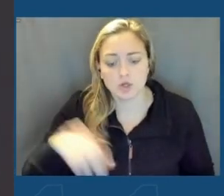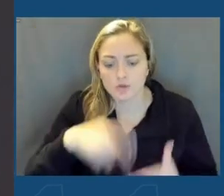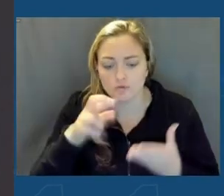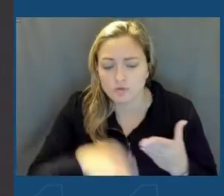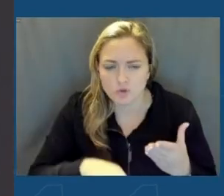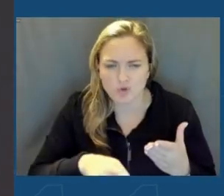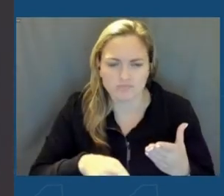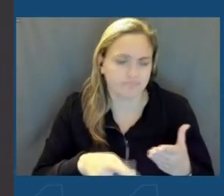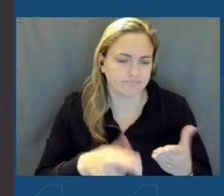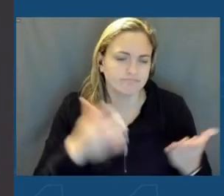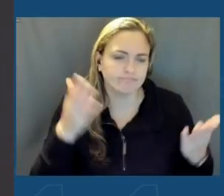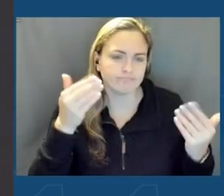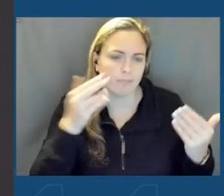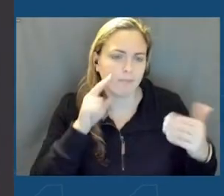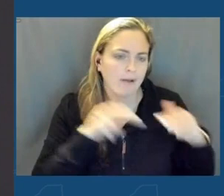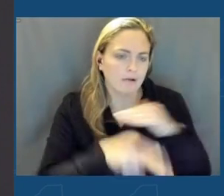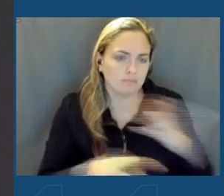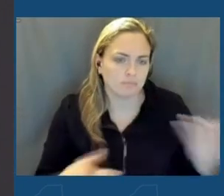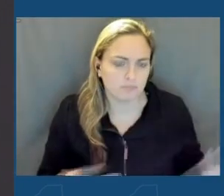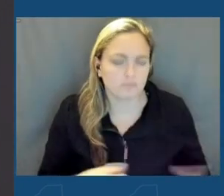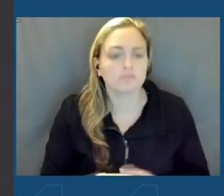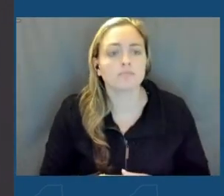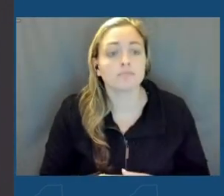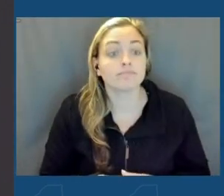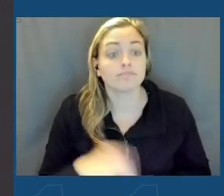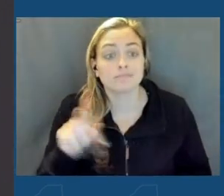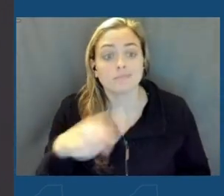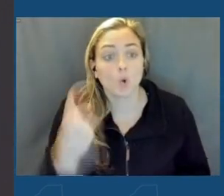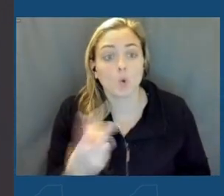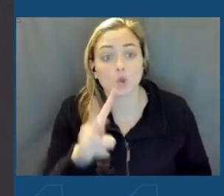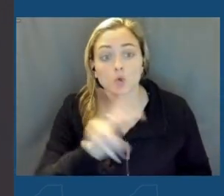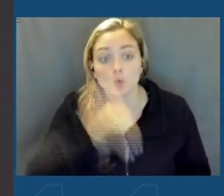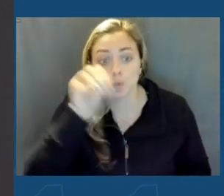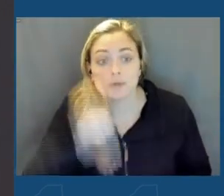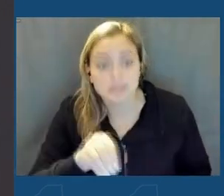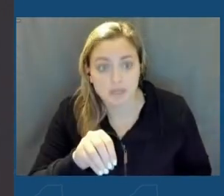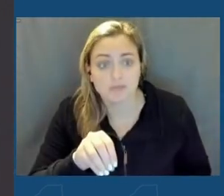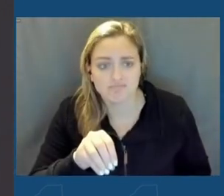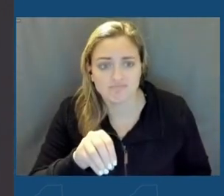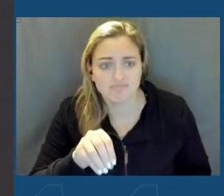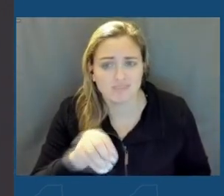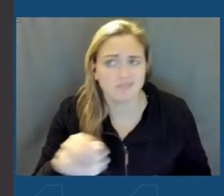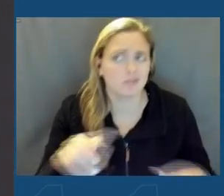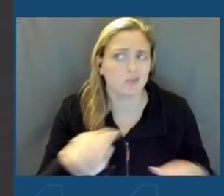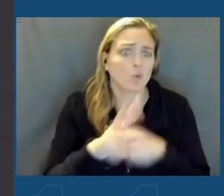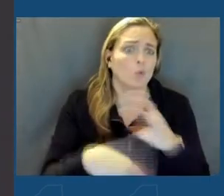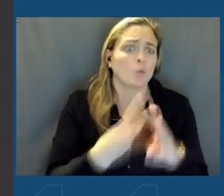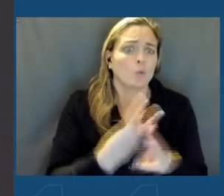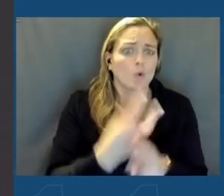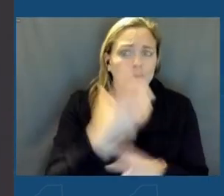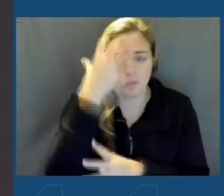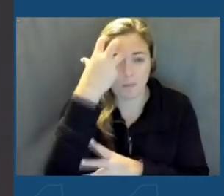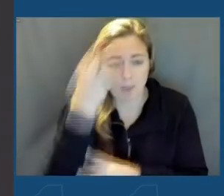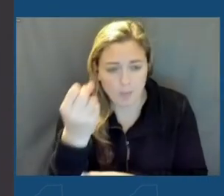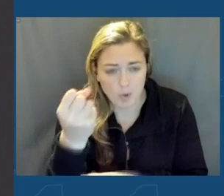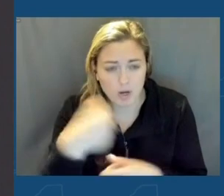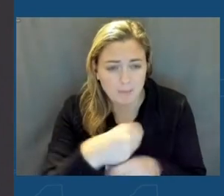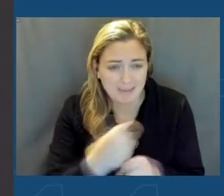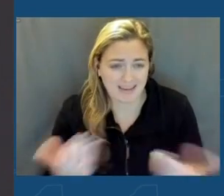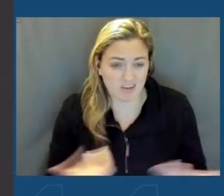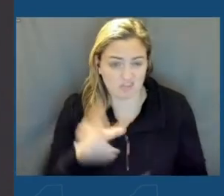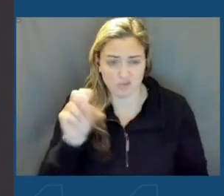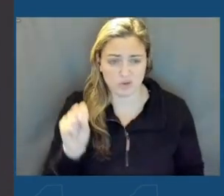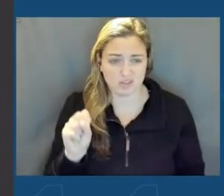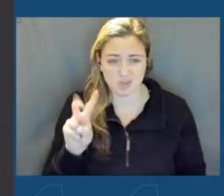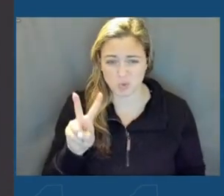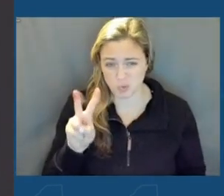result was predictable. Today, only 2% of the world's memory is made here